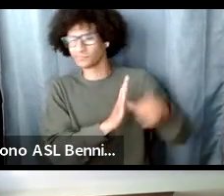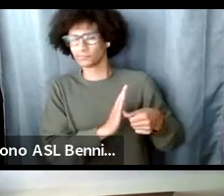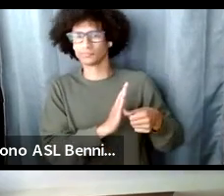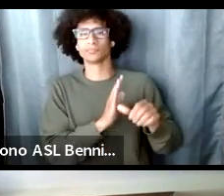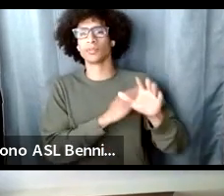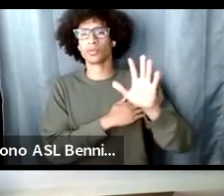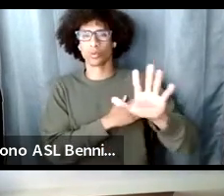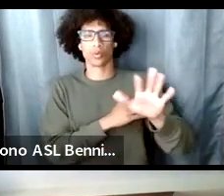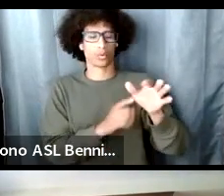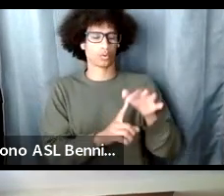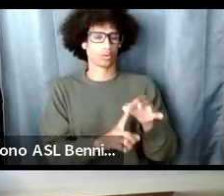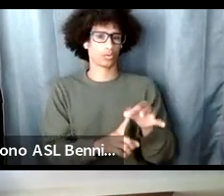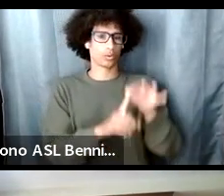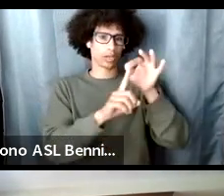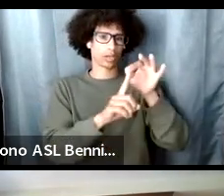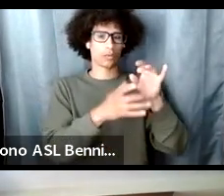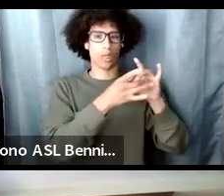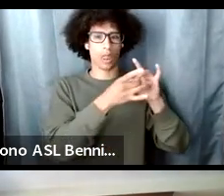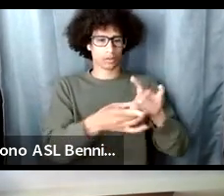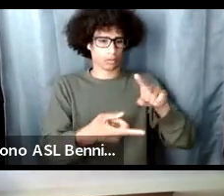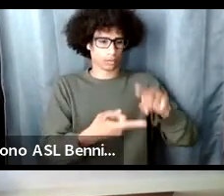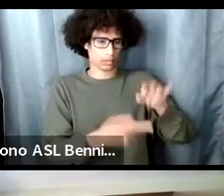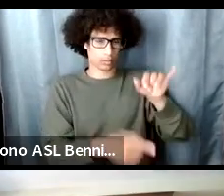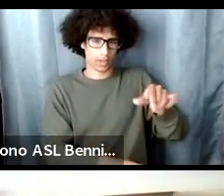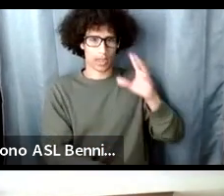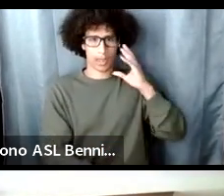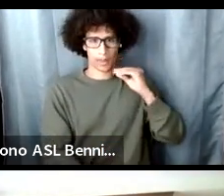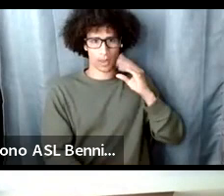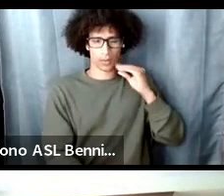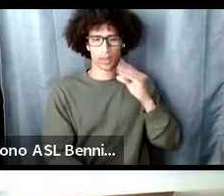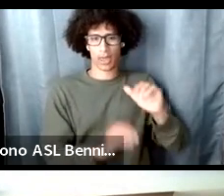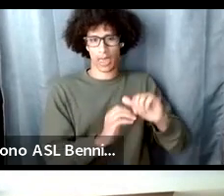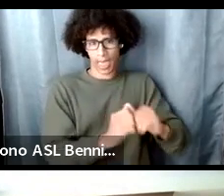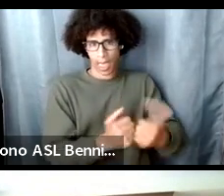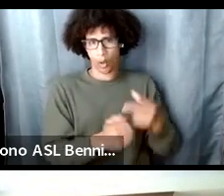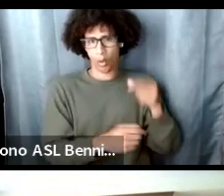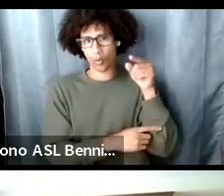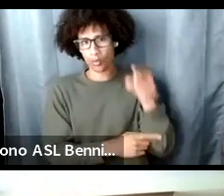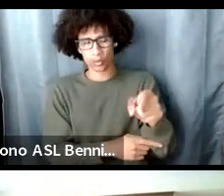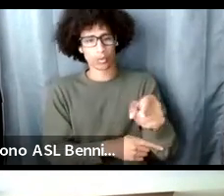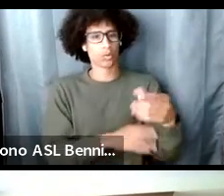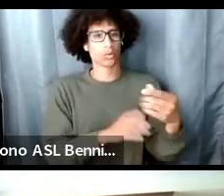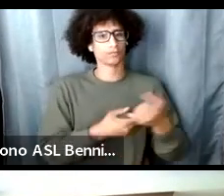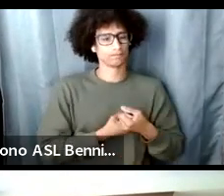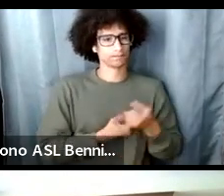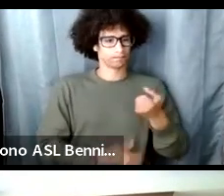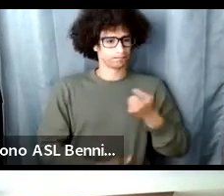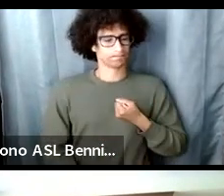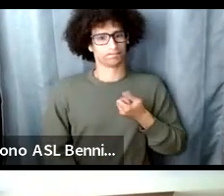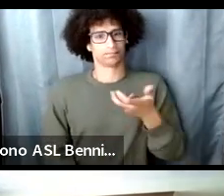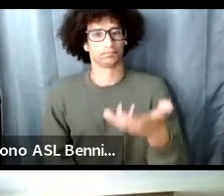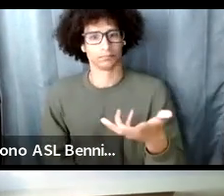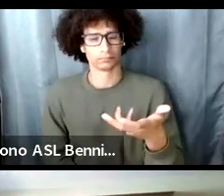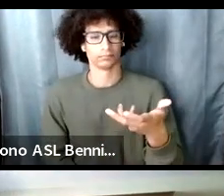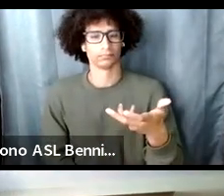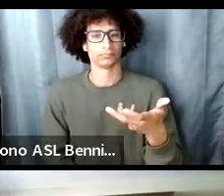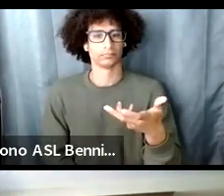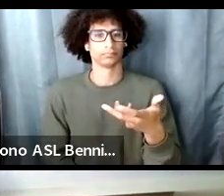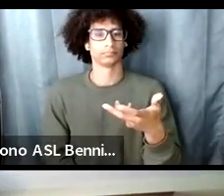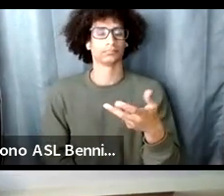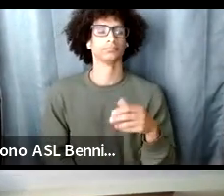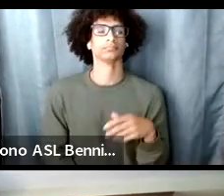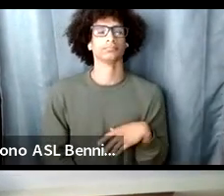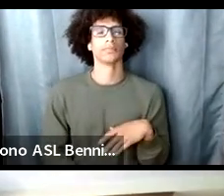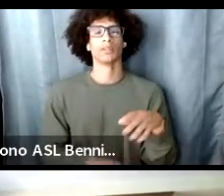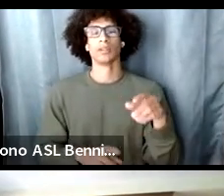and how you have transmuted it and articulated it and how you identified it perception perception